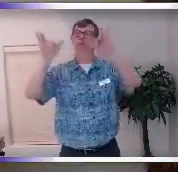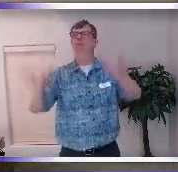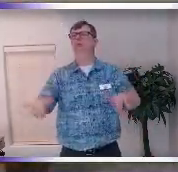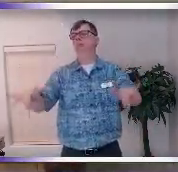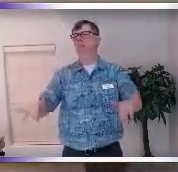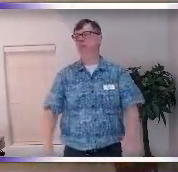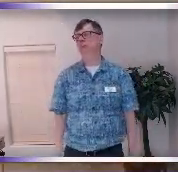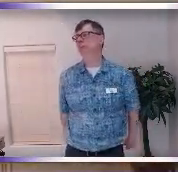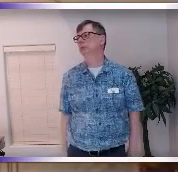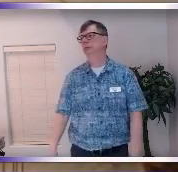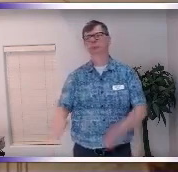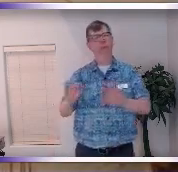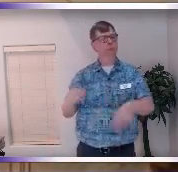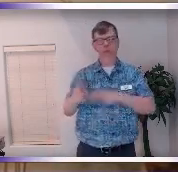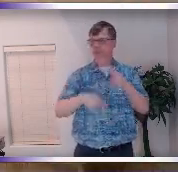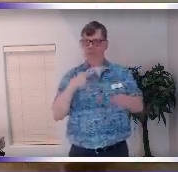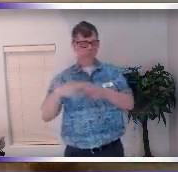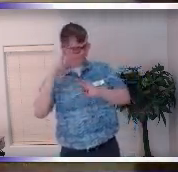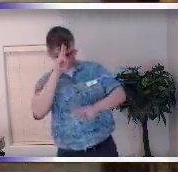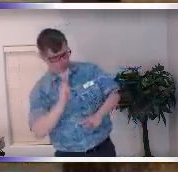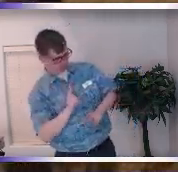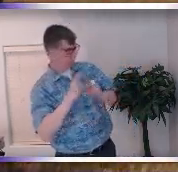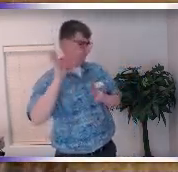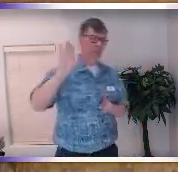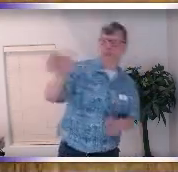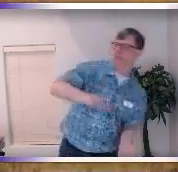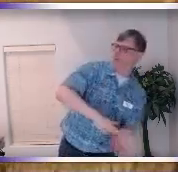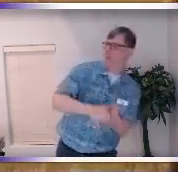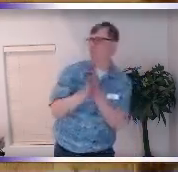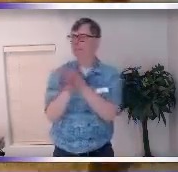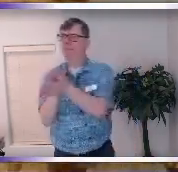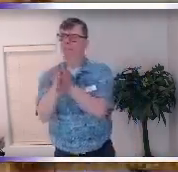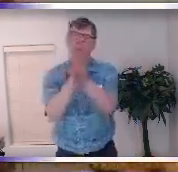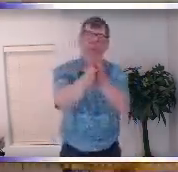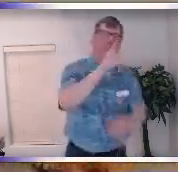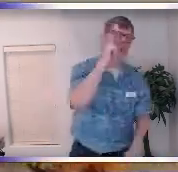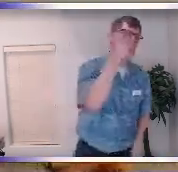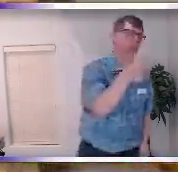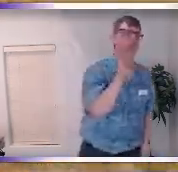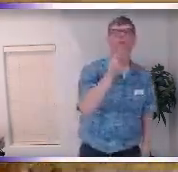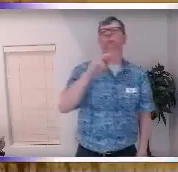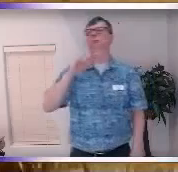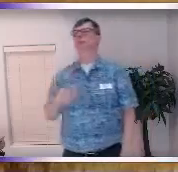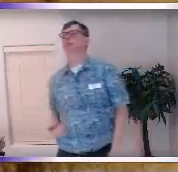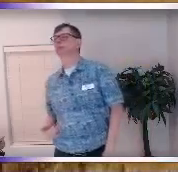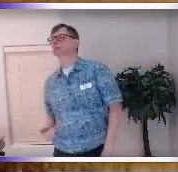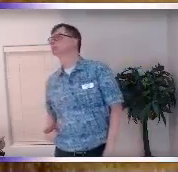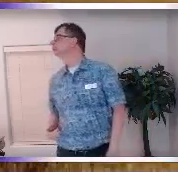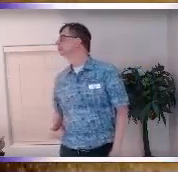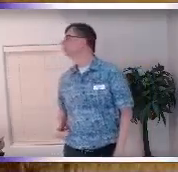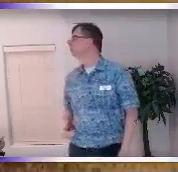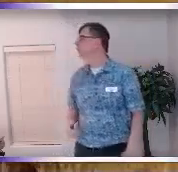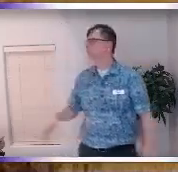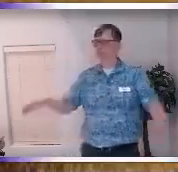mundane and sometimes people don't realize that as you traverse the mundane that you that they are they go like this